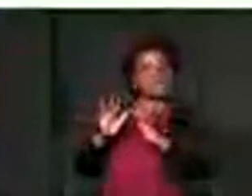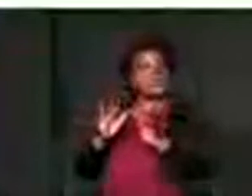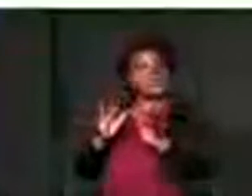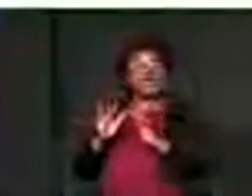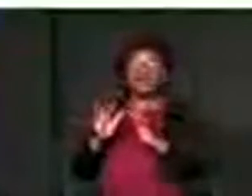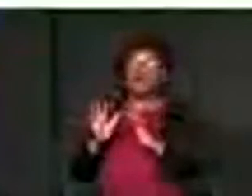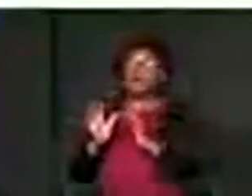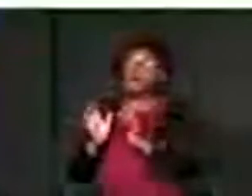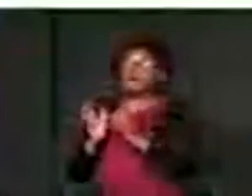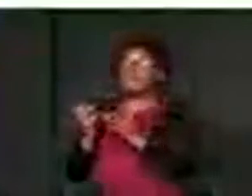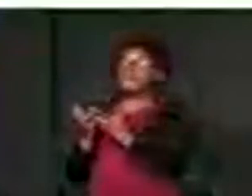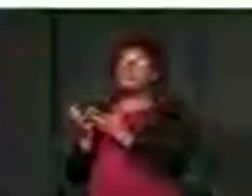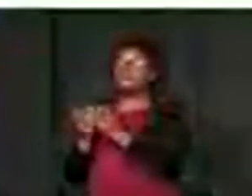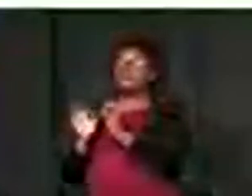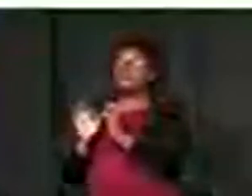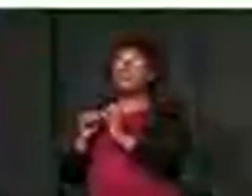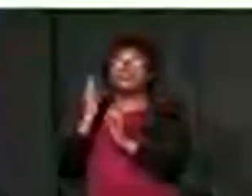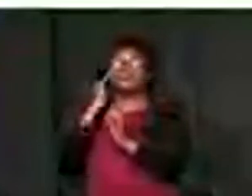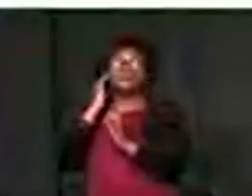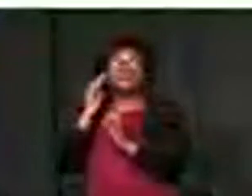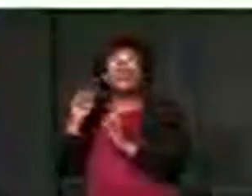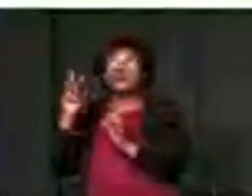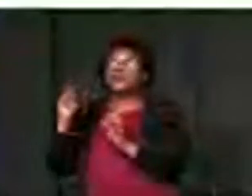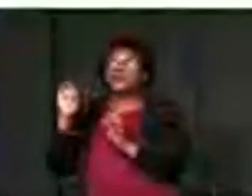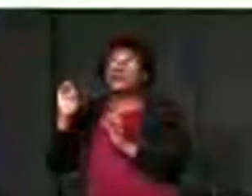So, we always repeat this.